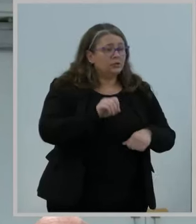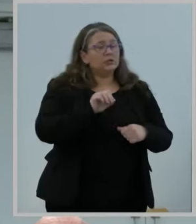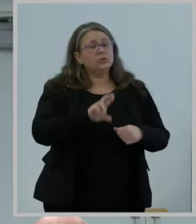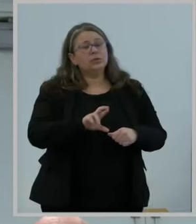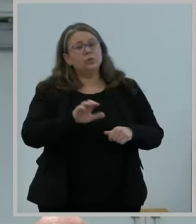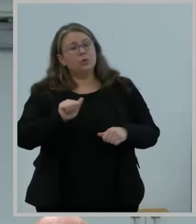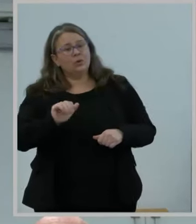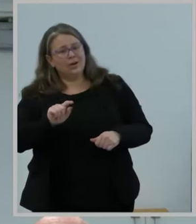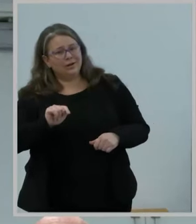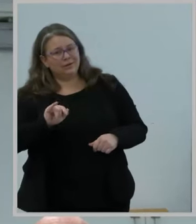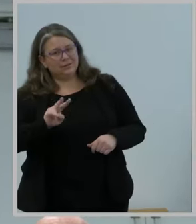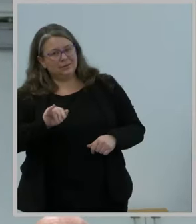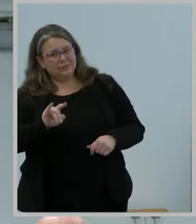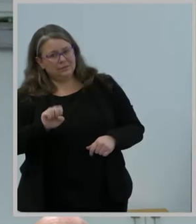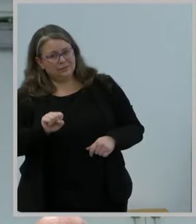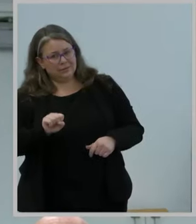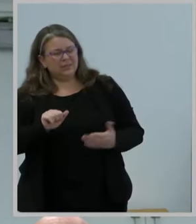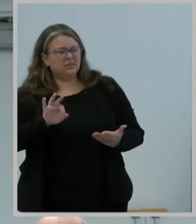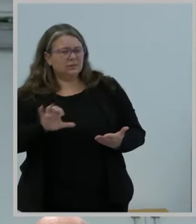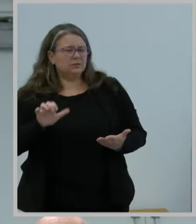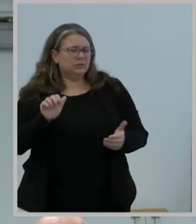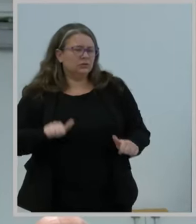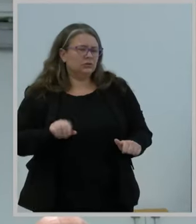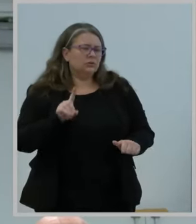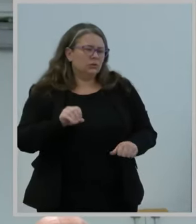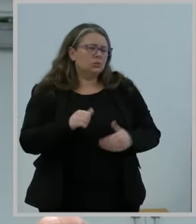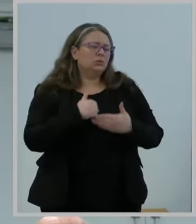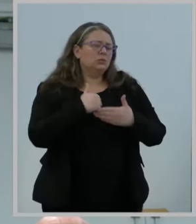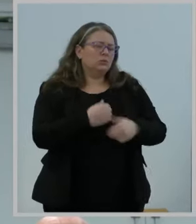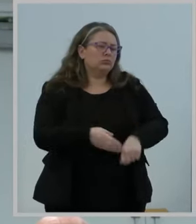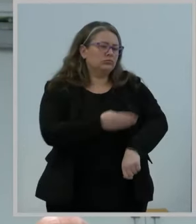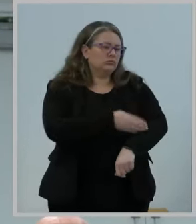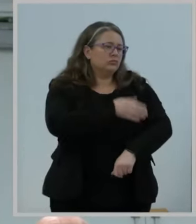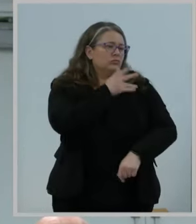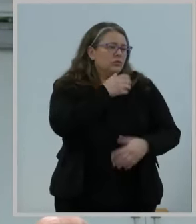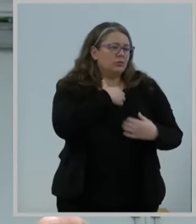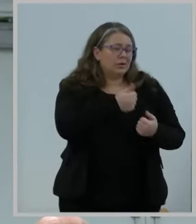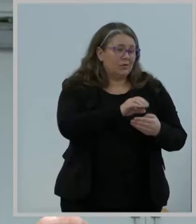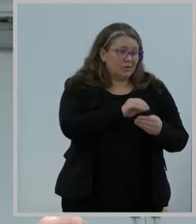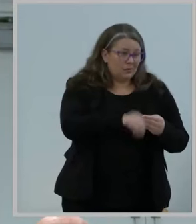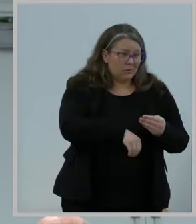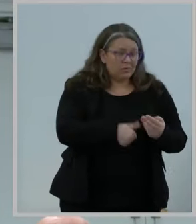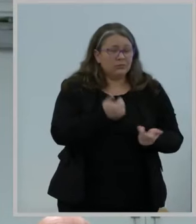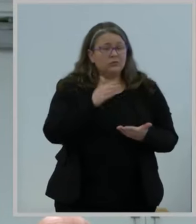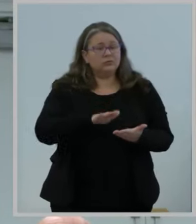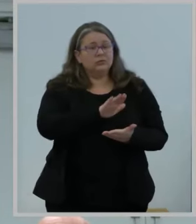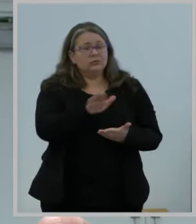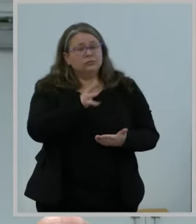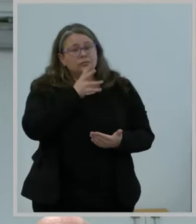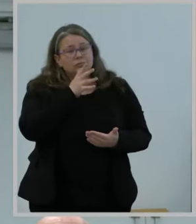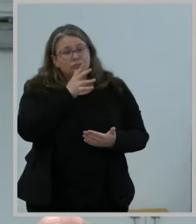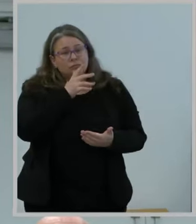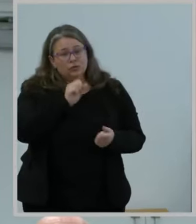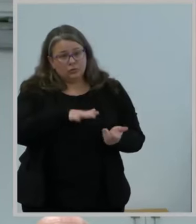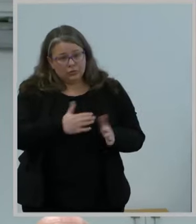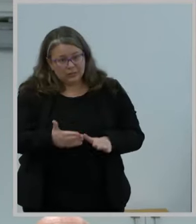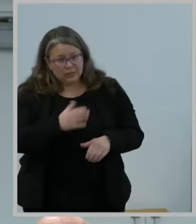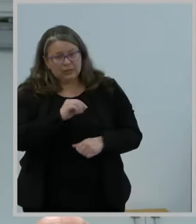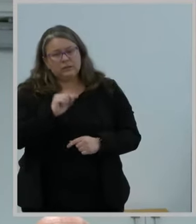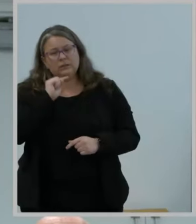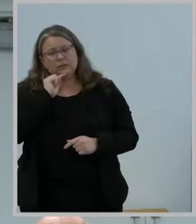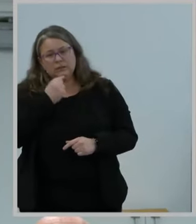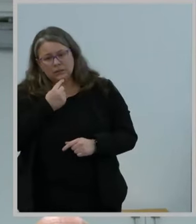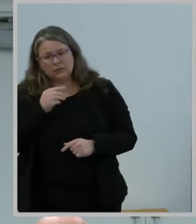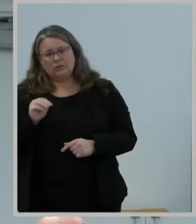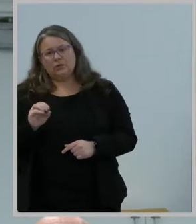to help improve maternal health outcomes, reduce maternal mortality and severe maternal morbidity rates, and otherwise